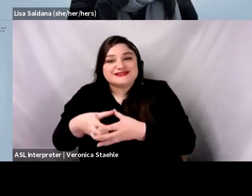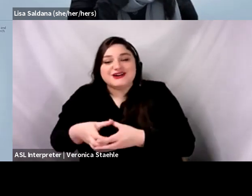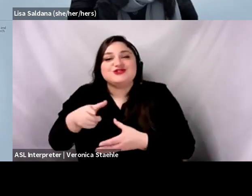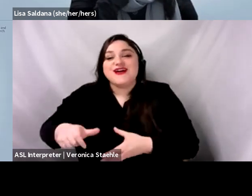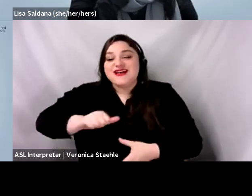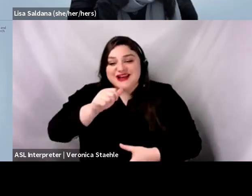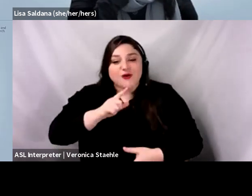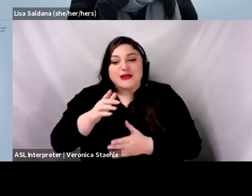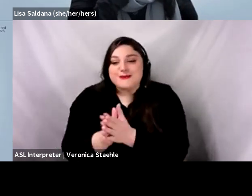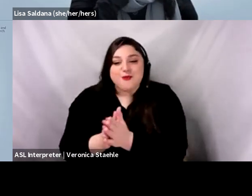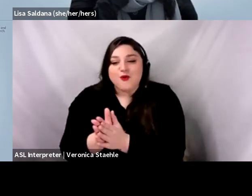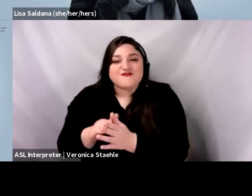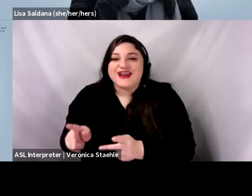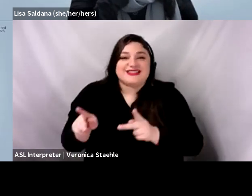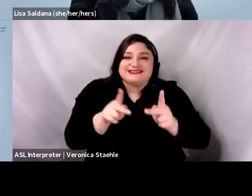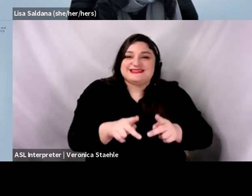is relevant.